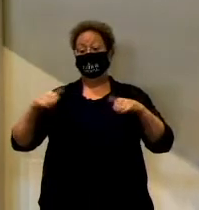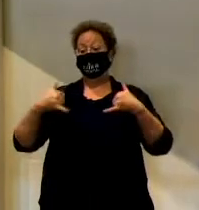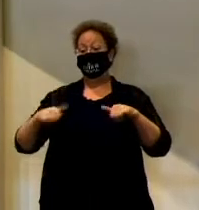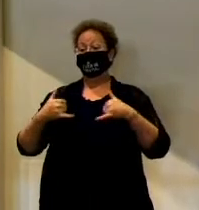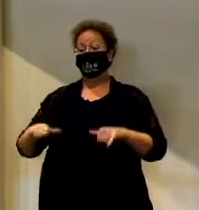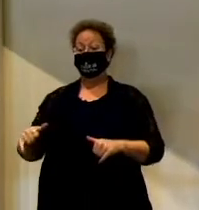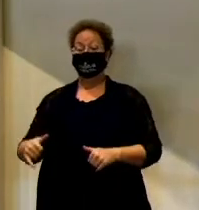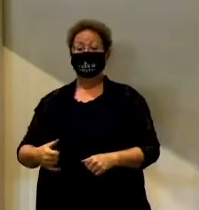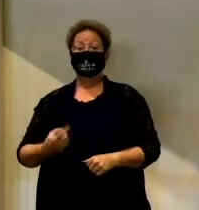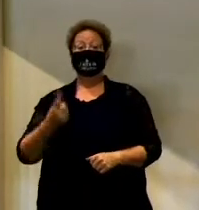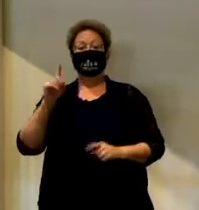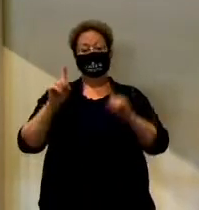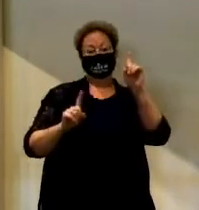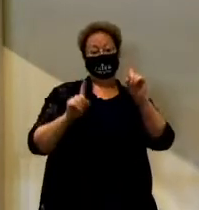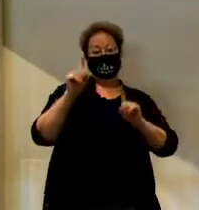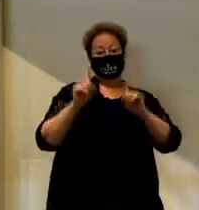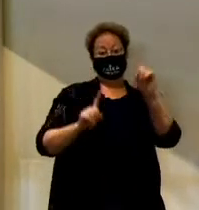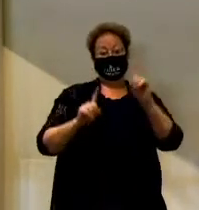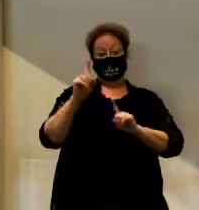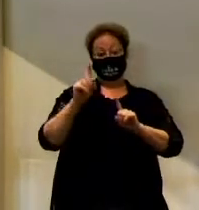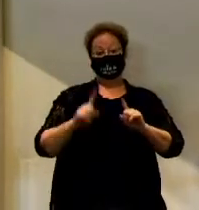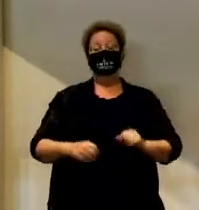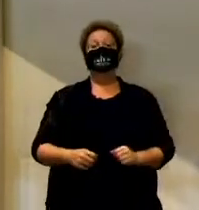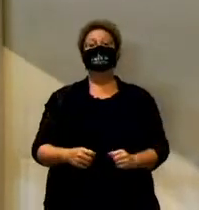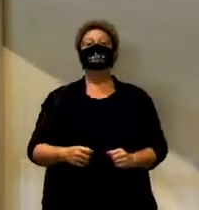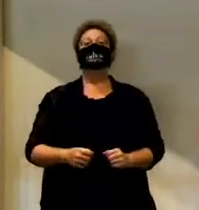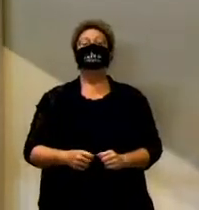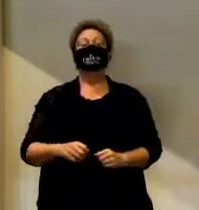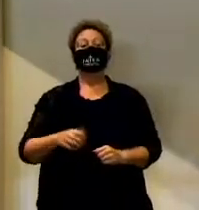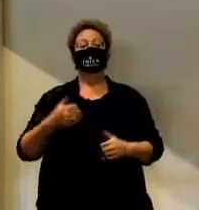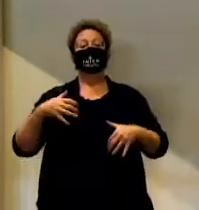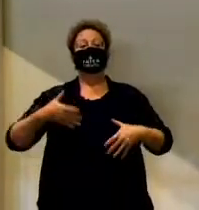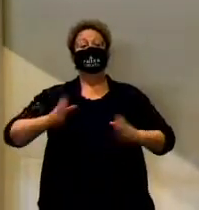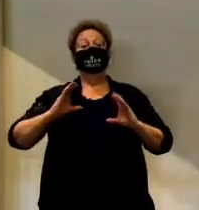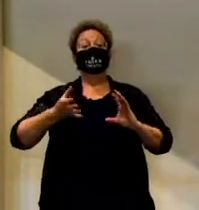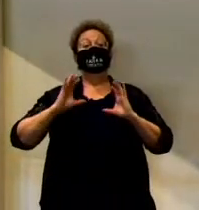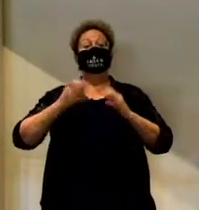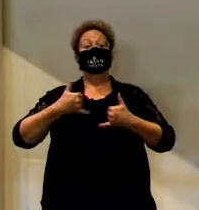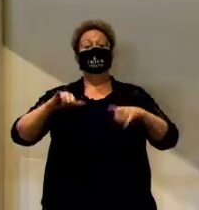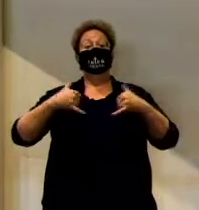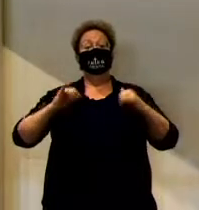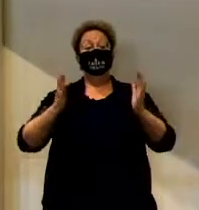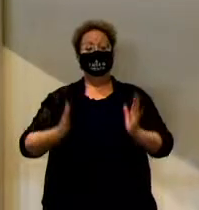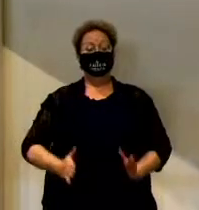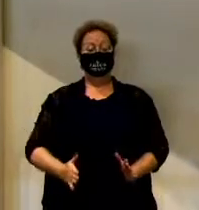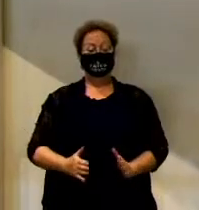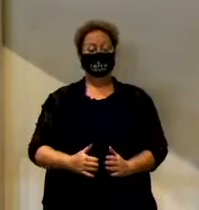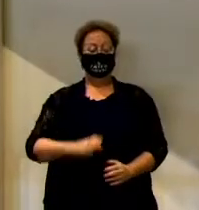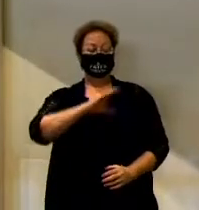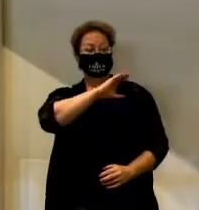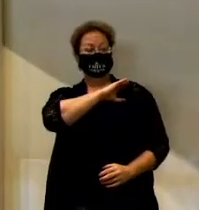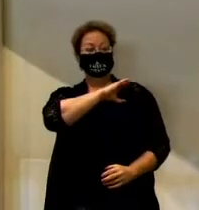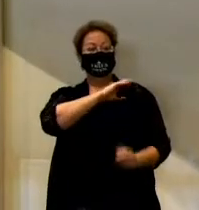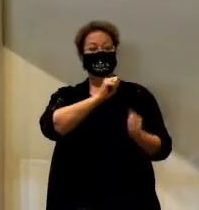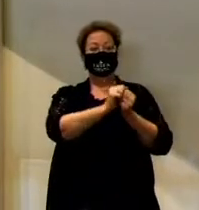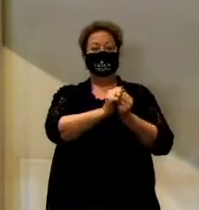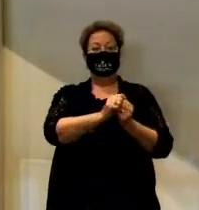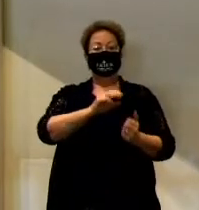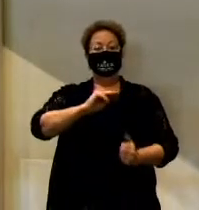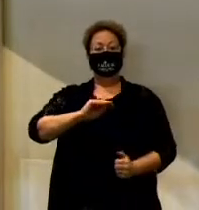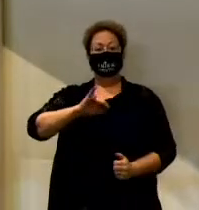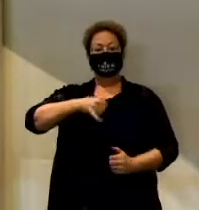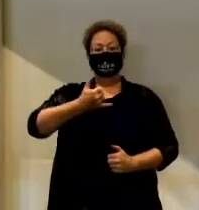Reynolds in one-on-one, and Tracy Reynolds was the star of that team. Well, Calvin, with his MJ shoes on,